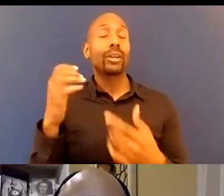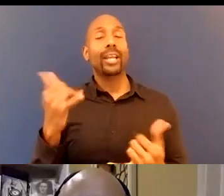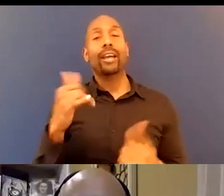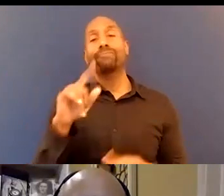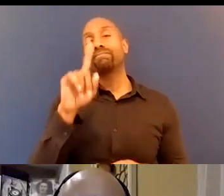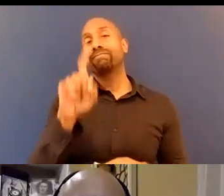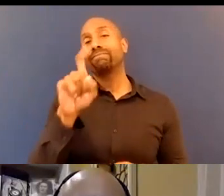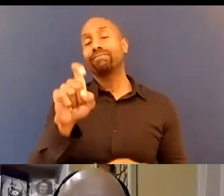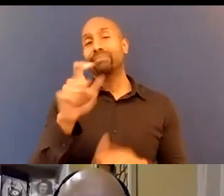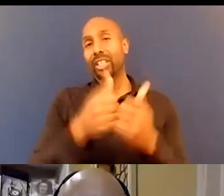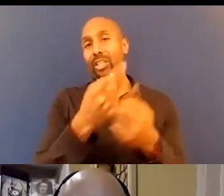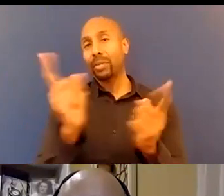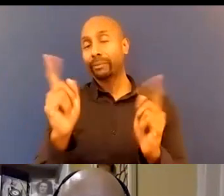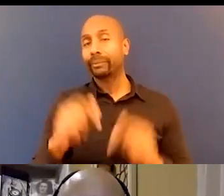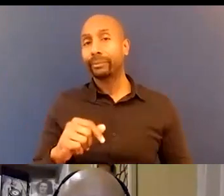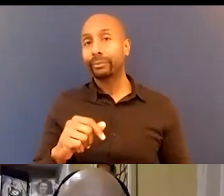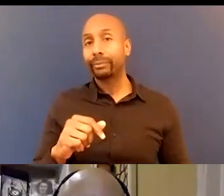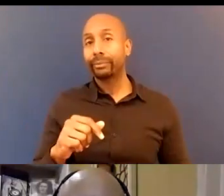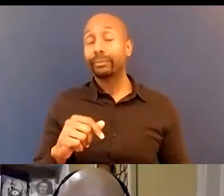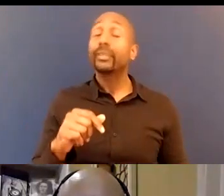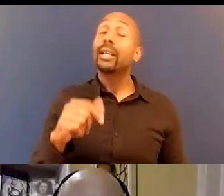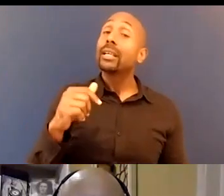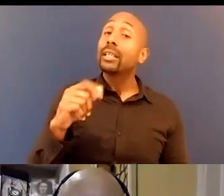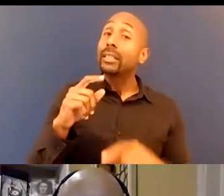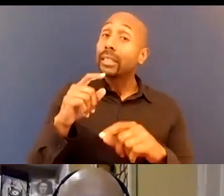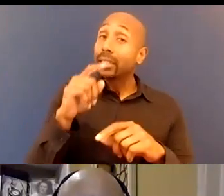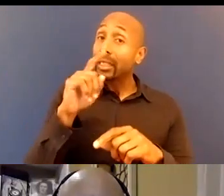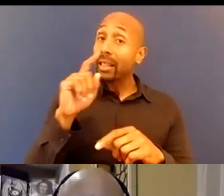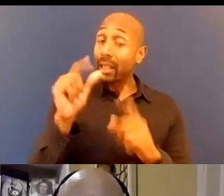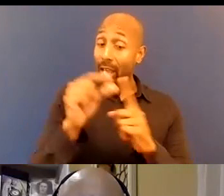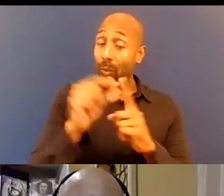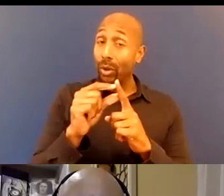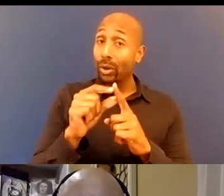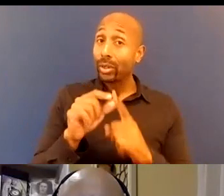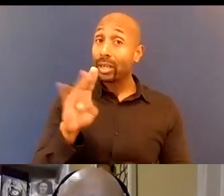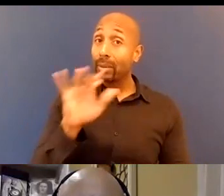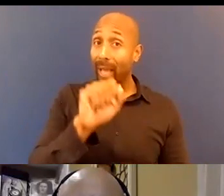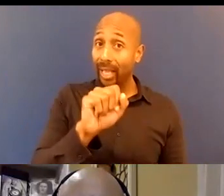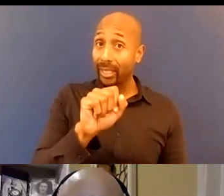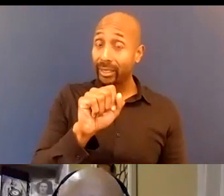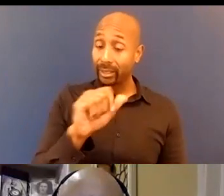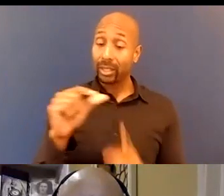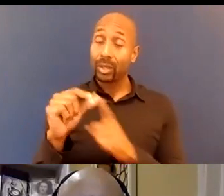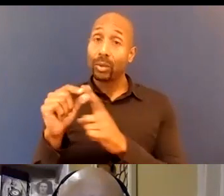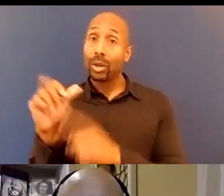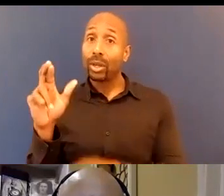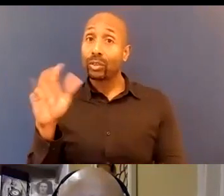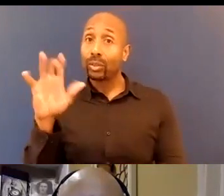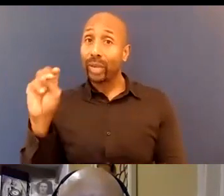is there a difference between bias and racism